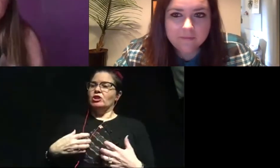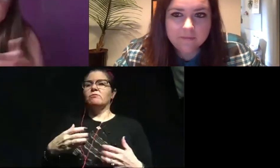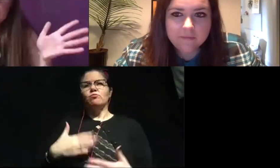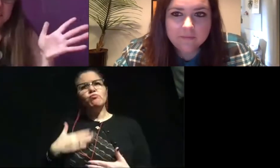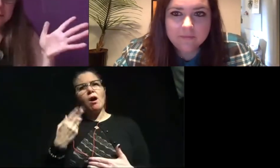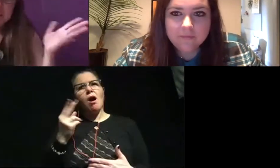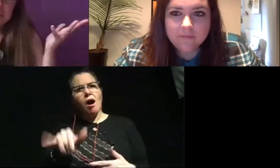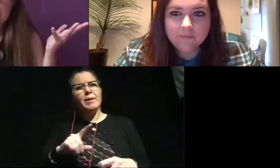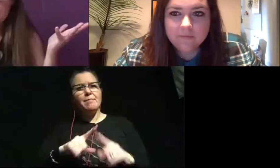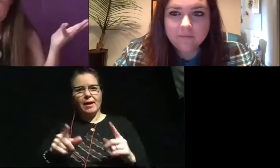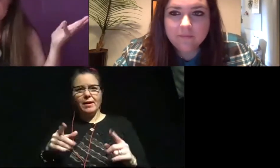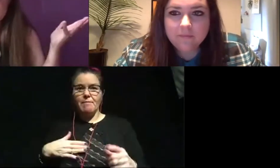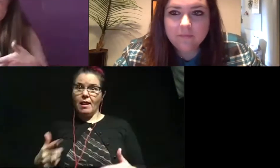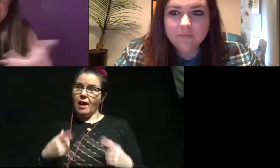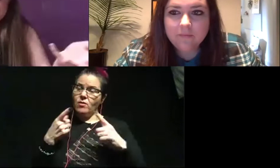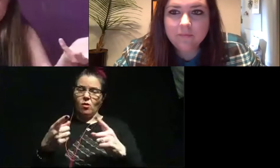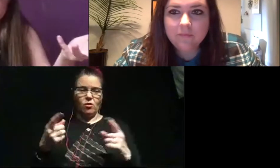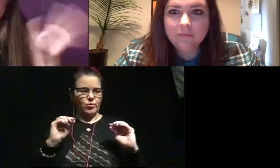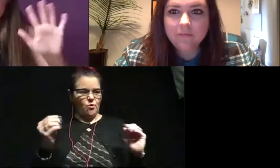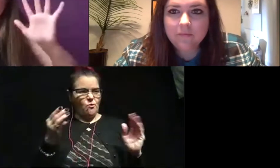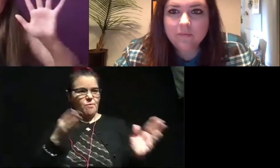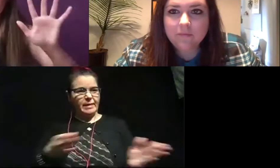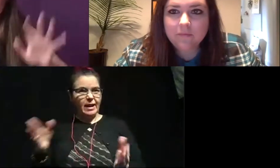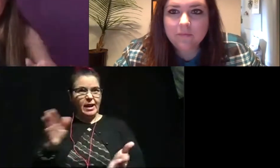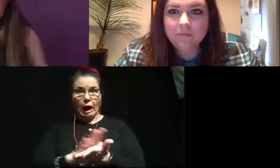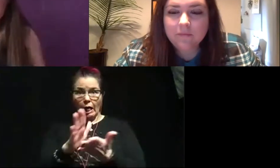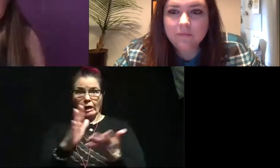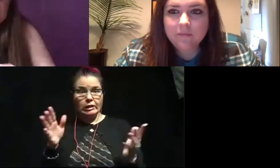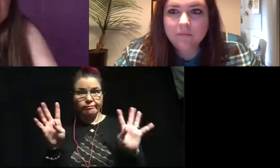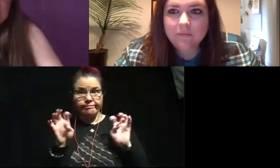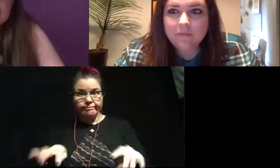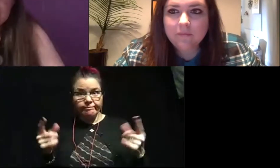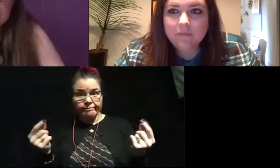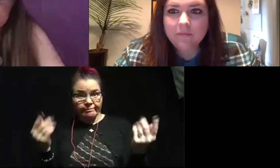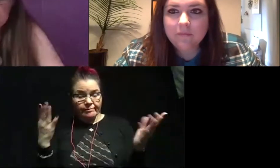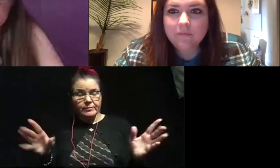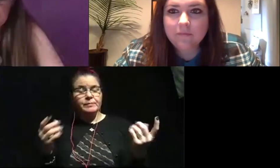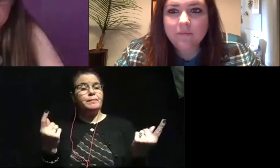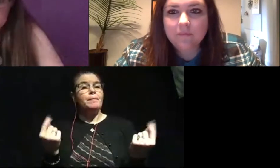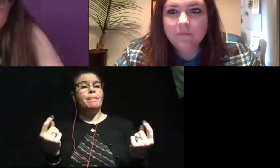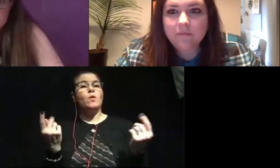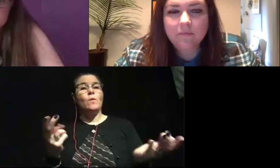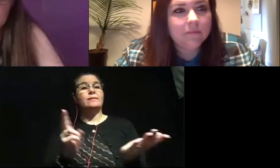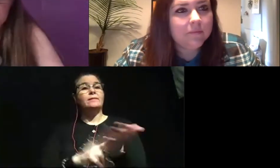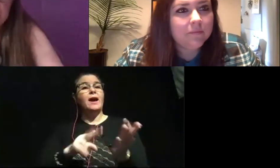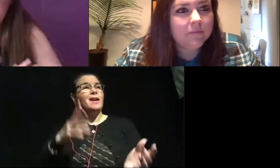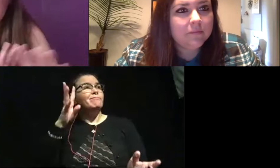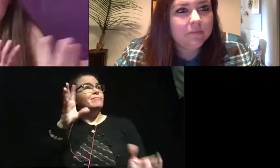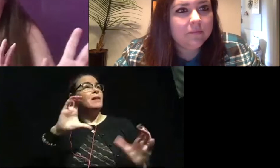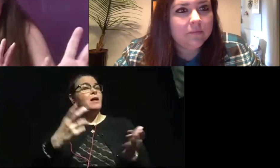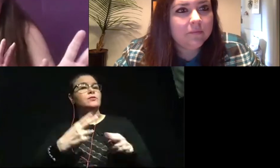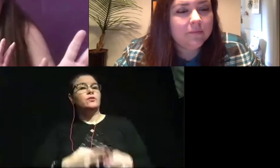So then I was like, okay, well, I have no plan here. I am at college. have no idea what I want to do. And so I signed up for a random class called